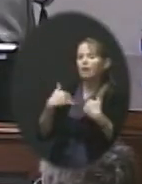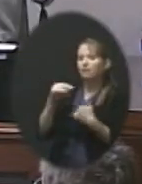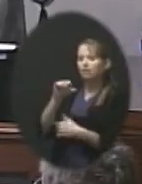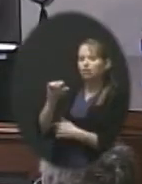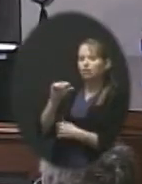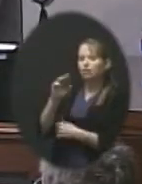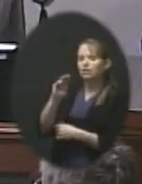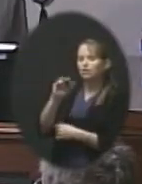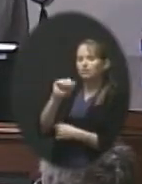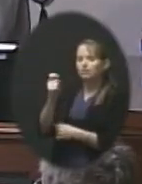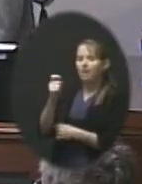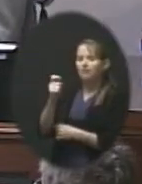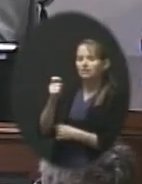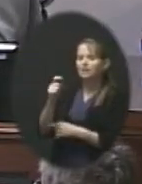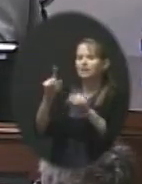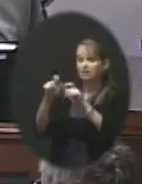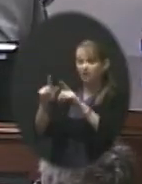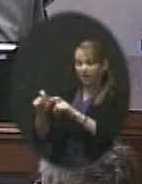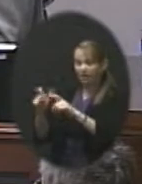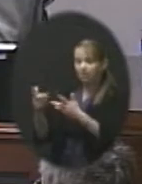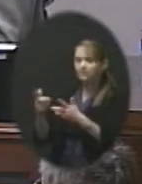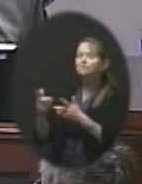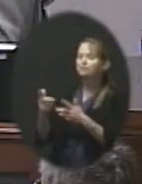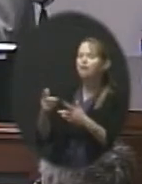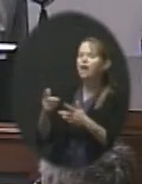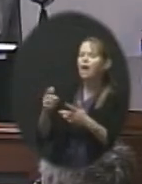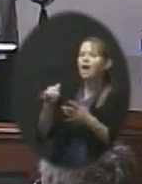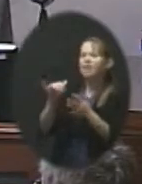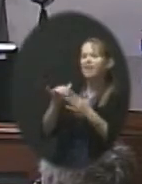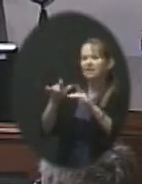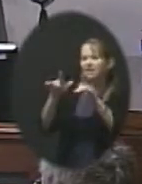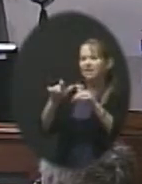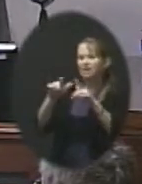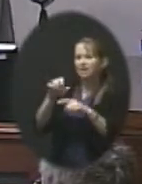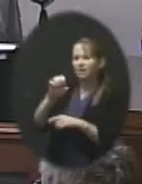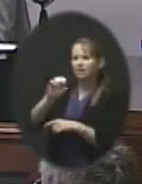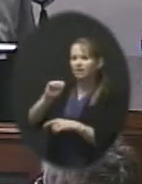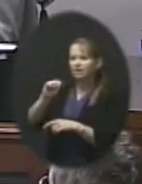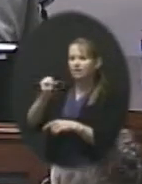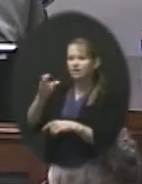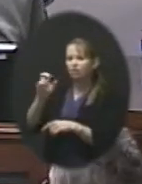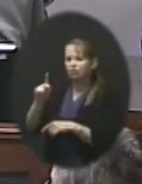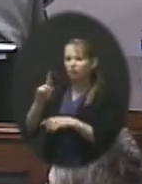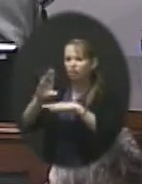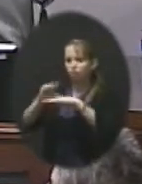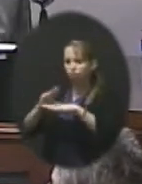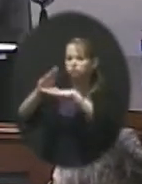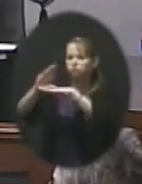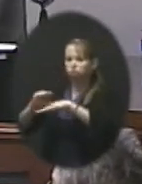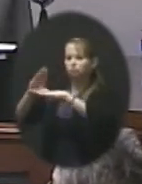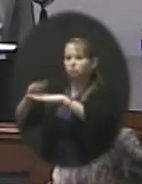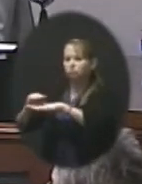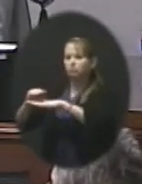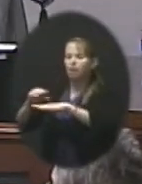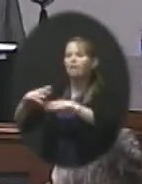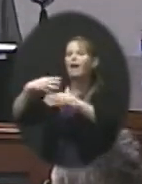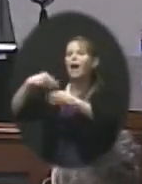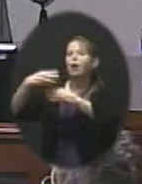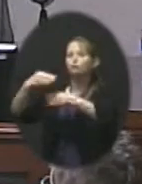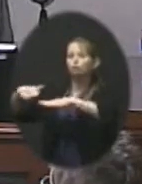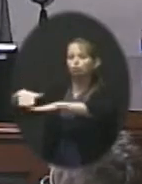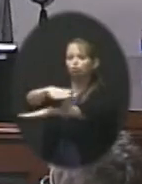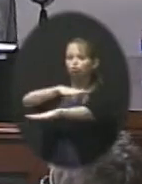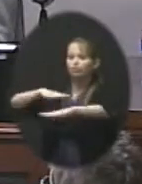G-Max testing is basically a test of shock absorbency of our athletic playing surfaces, outdoor surfaces.